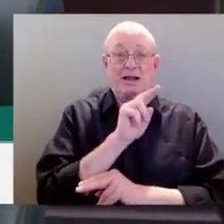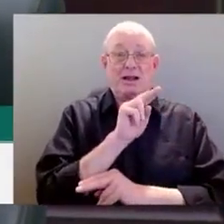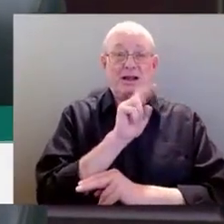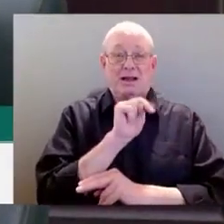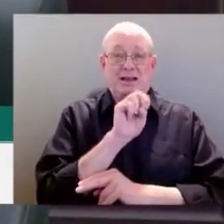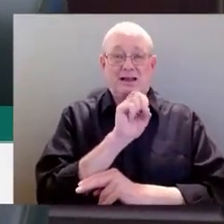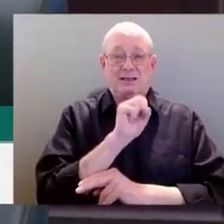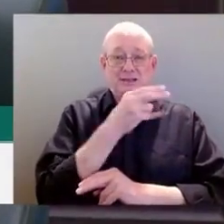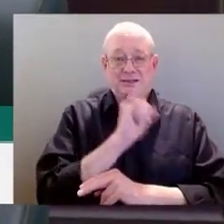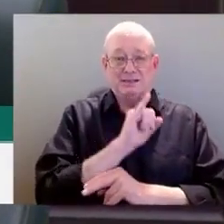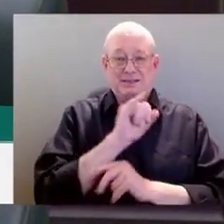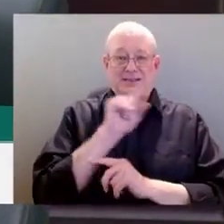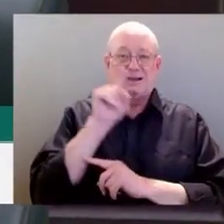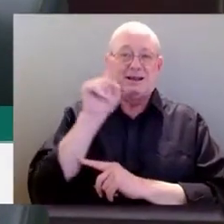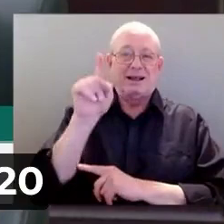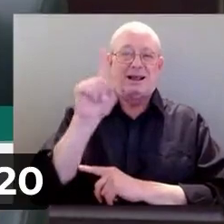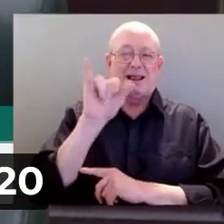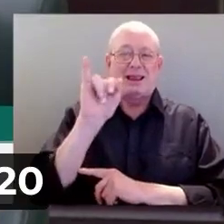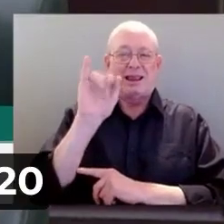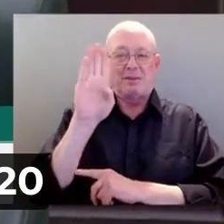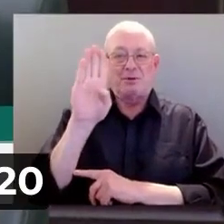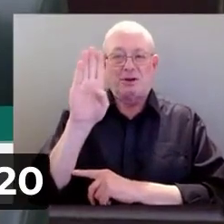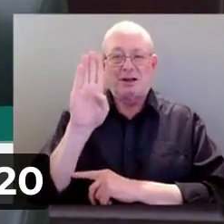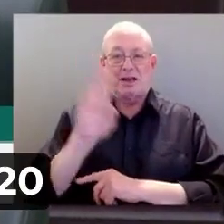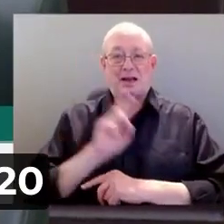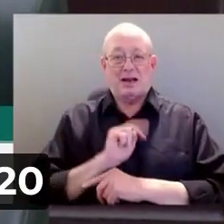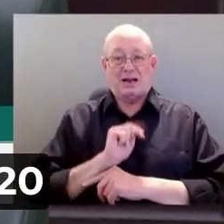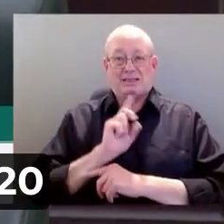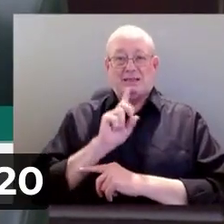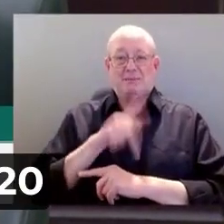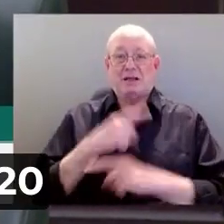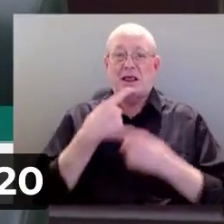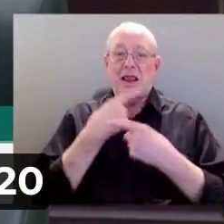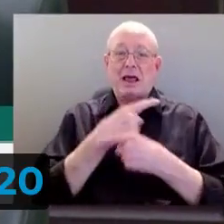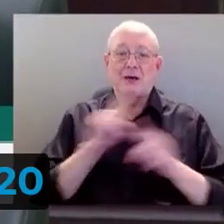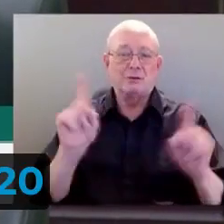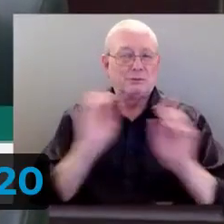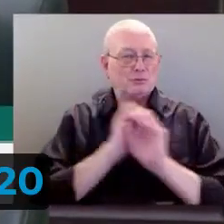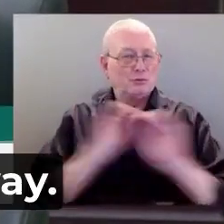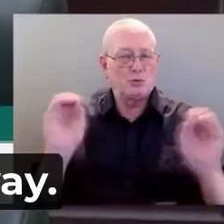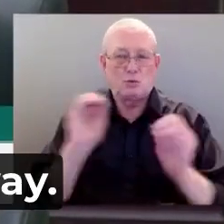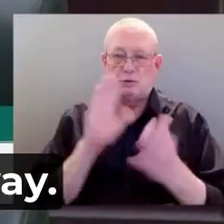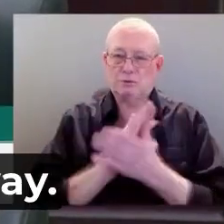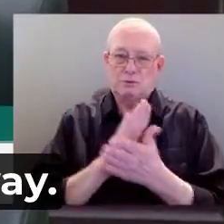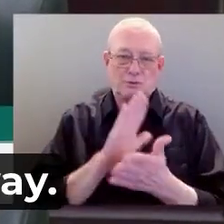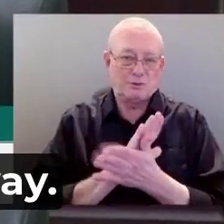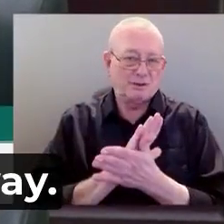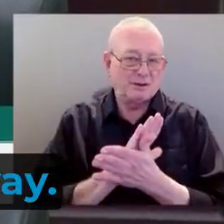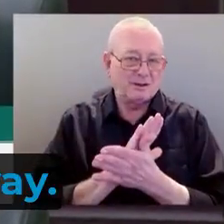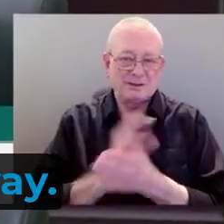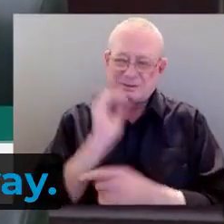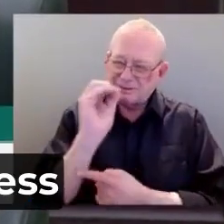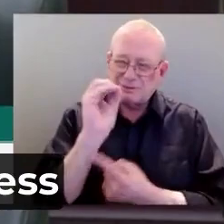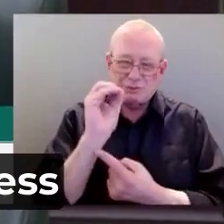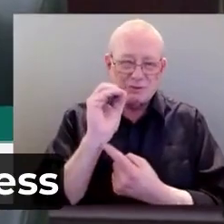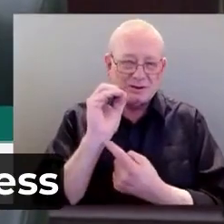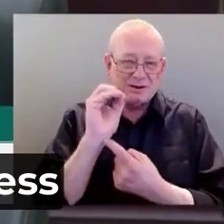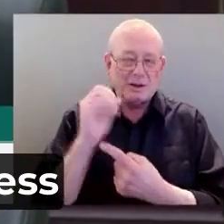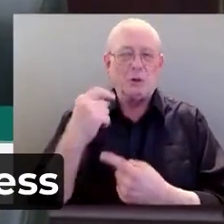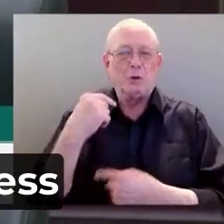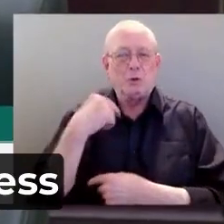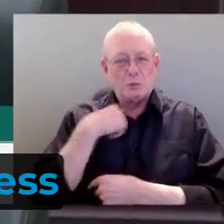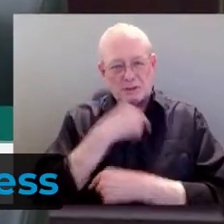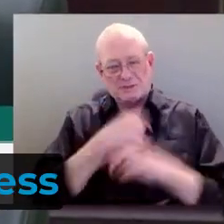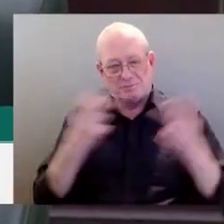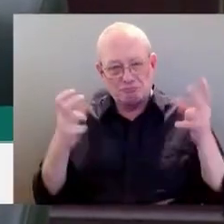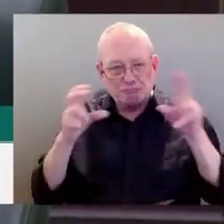schools. Since 2019, we invested $1.4 billion into 120 projects with more on the way. We have a